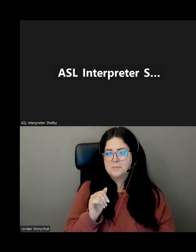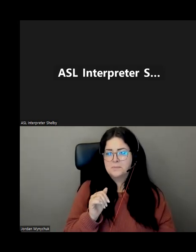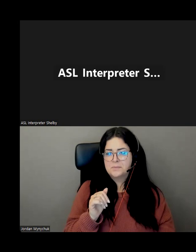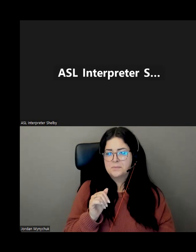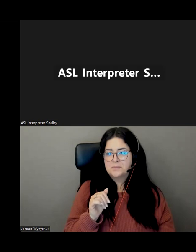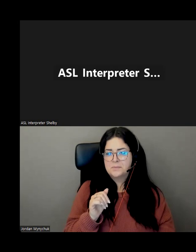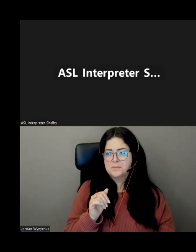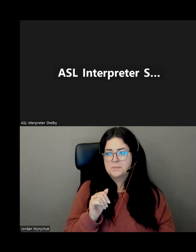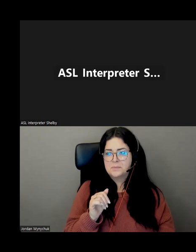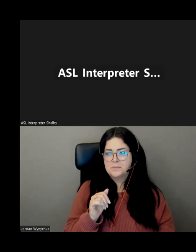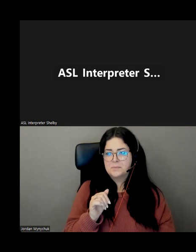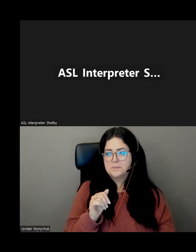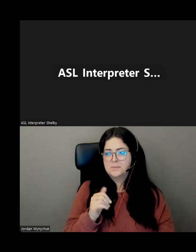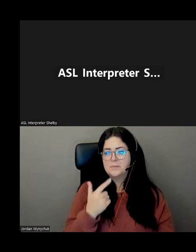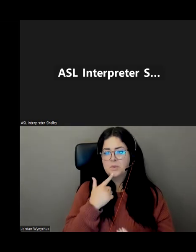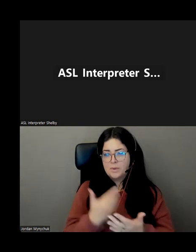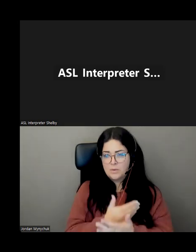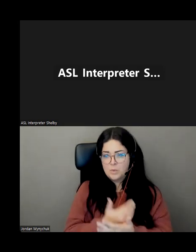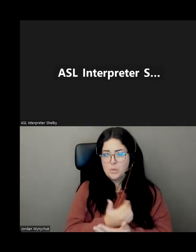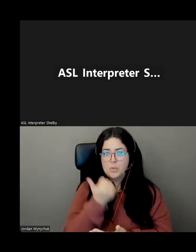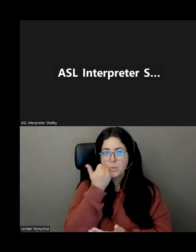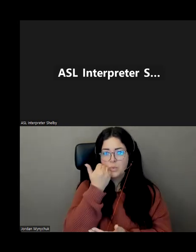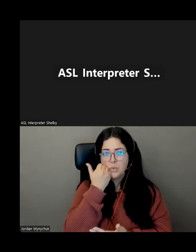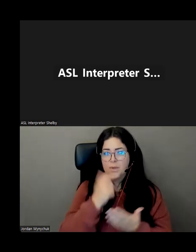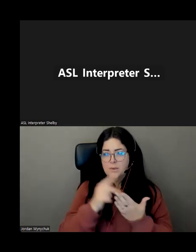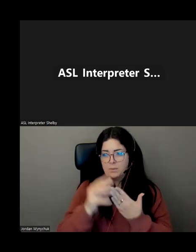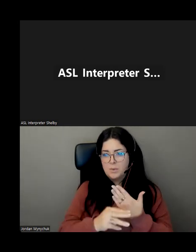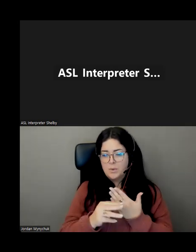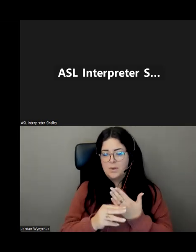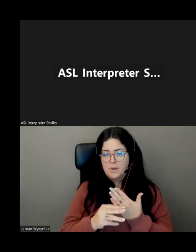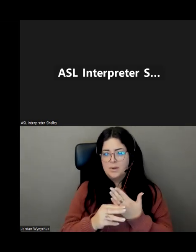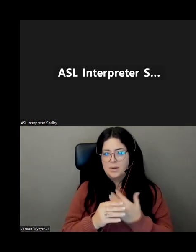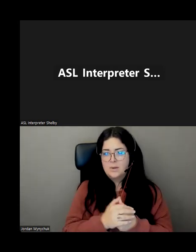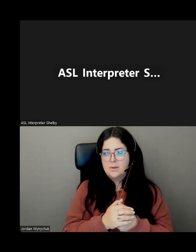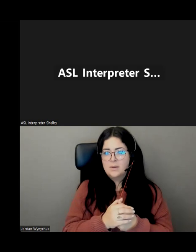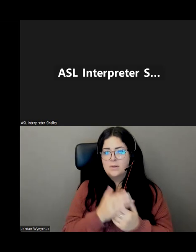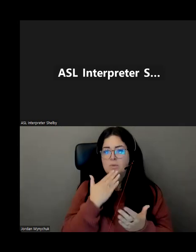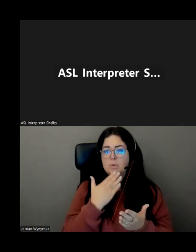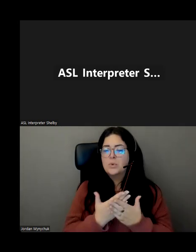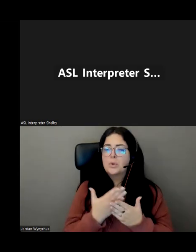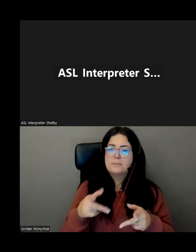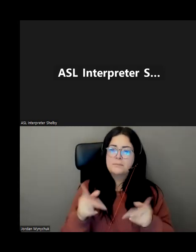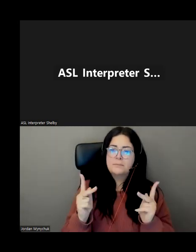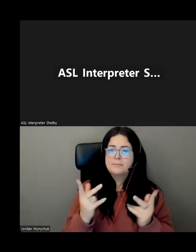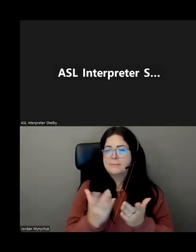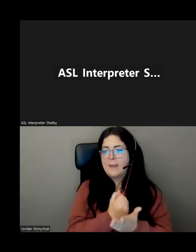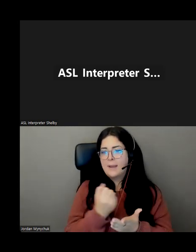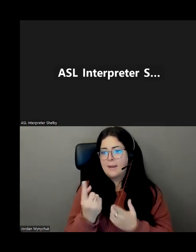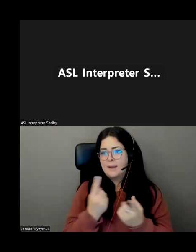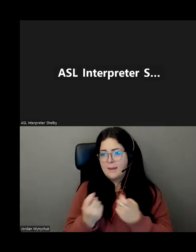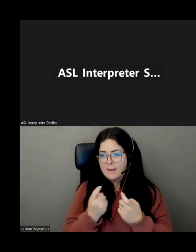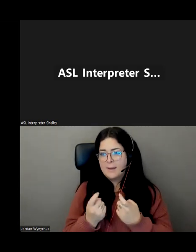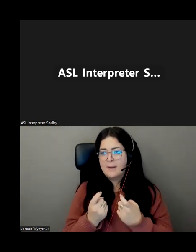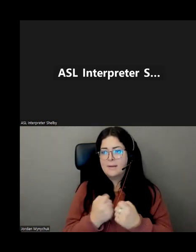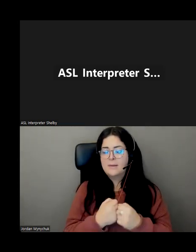be talking about will be the new dental care program uh have been in conversation so it will be an opportunity to ask some questions about that uh